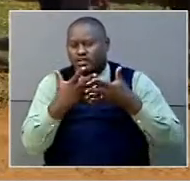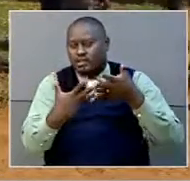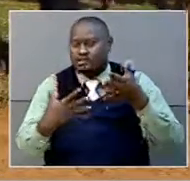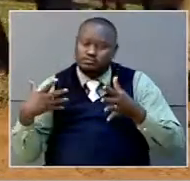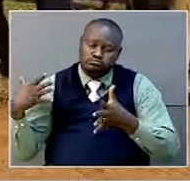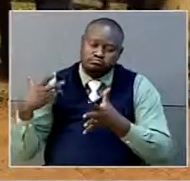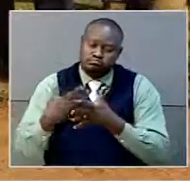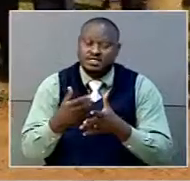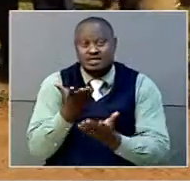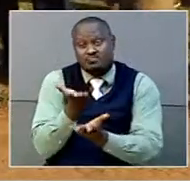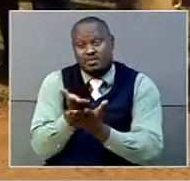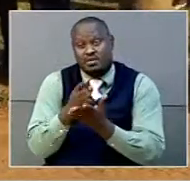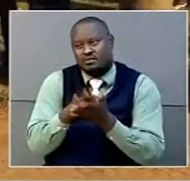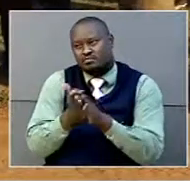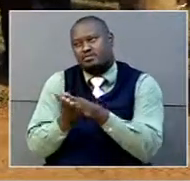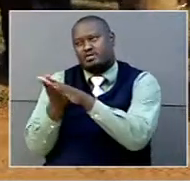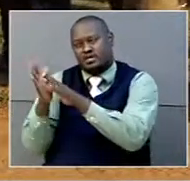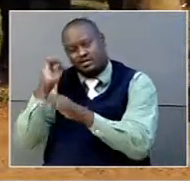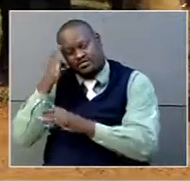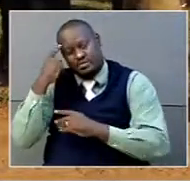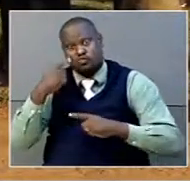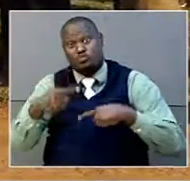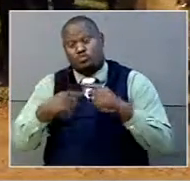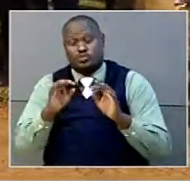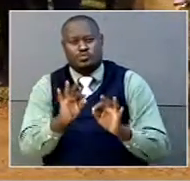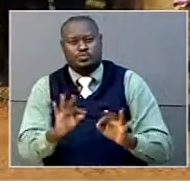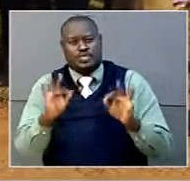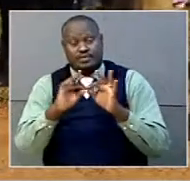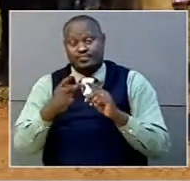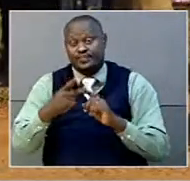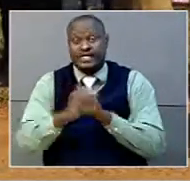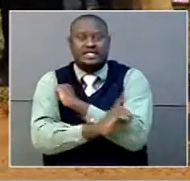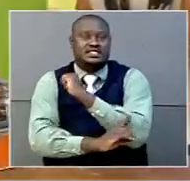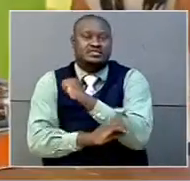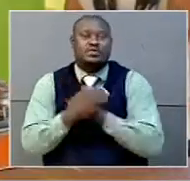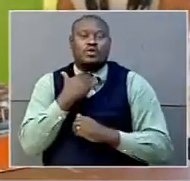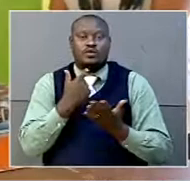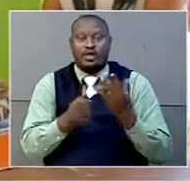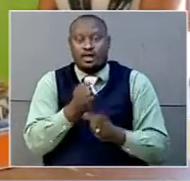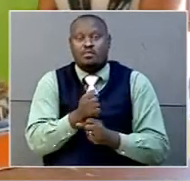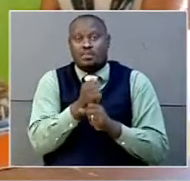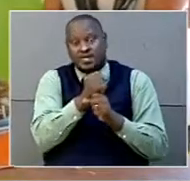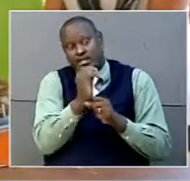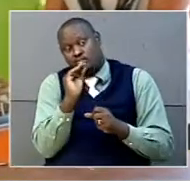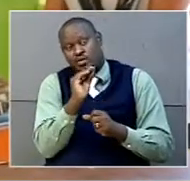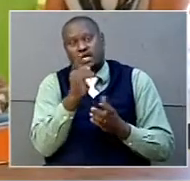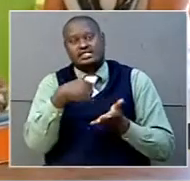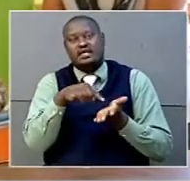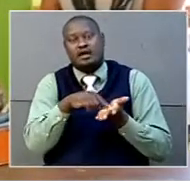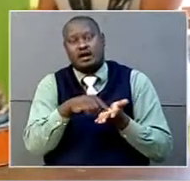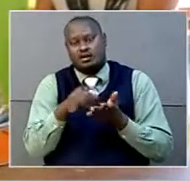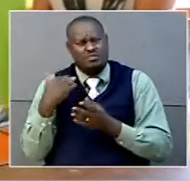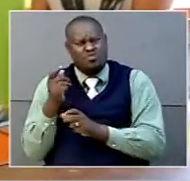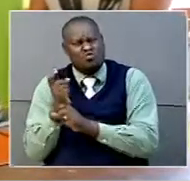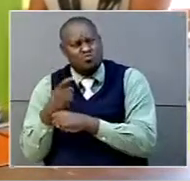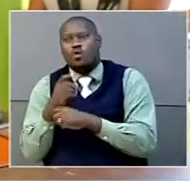they appeal for takeover of the center. The district also wants transfer of the budgetary location for the center from Gulu